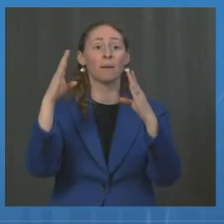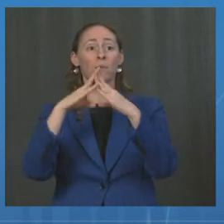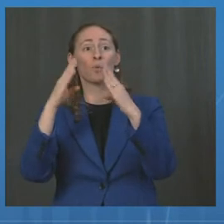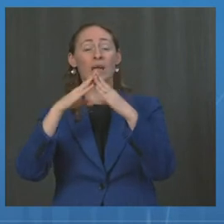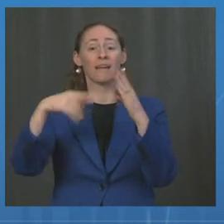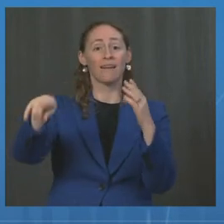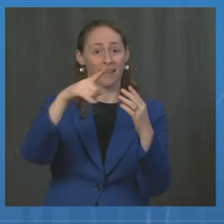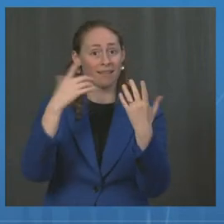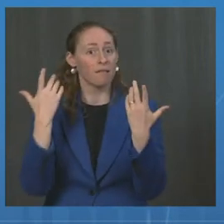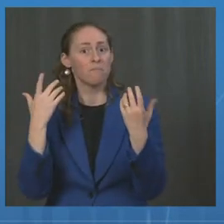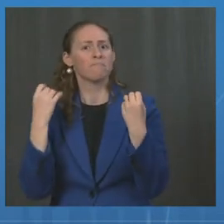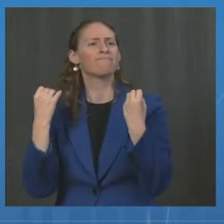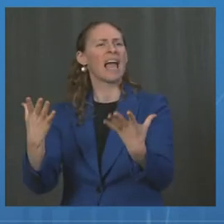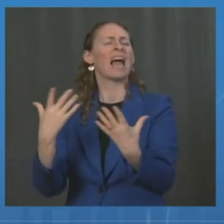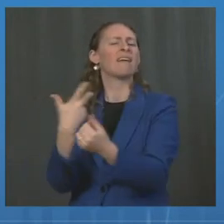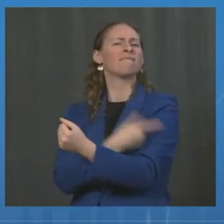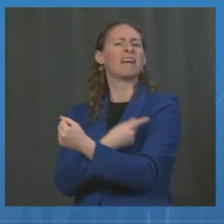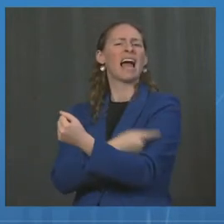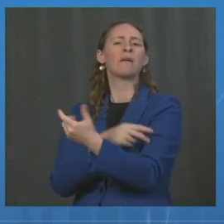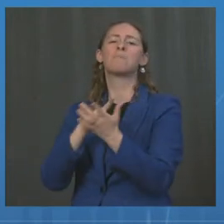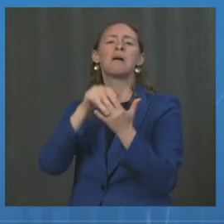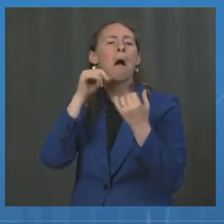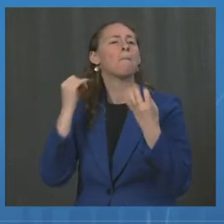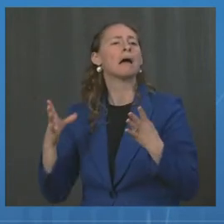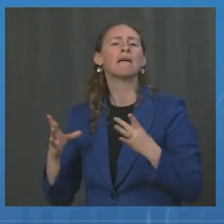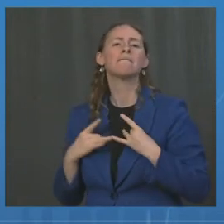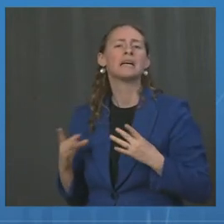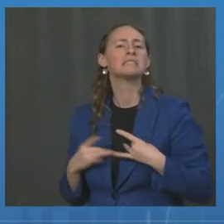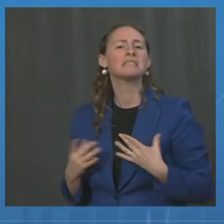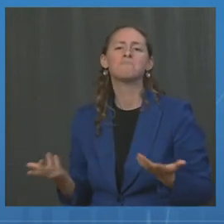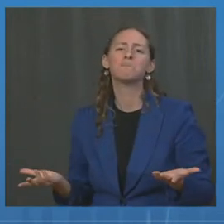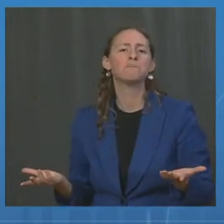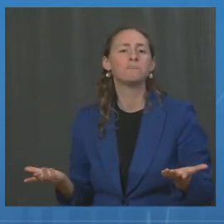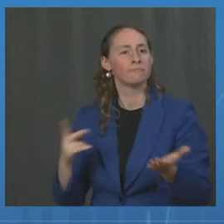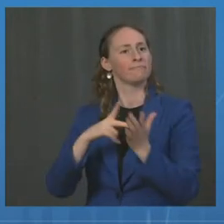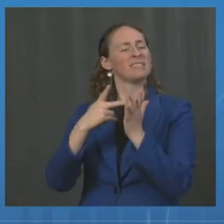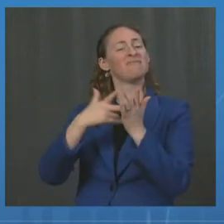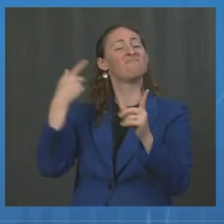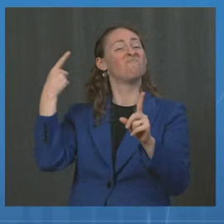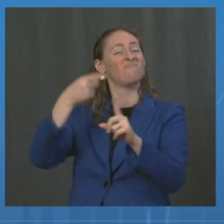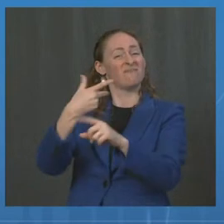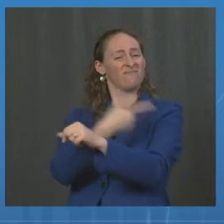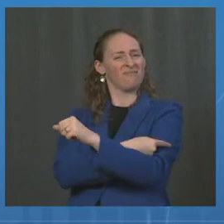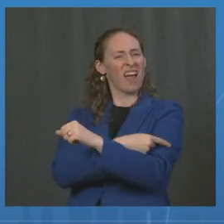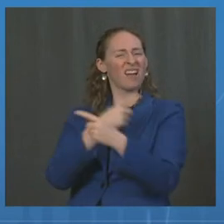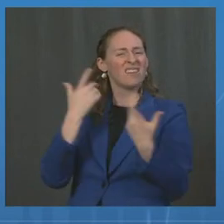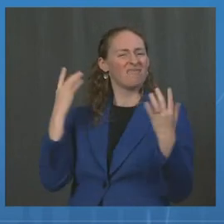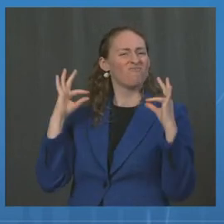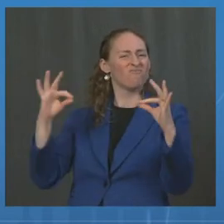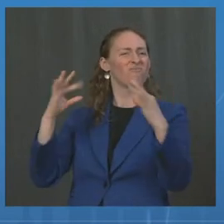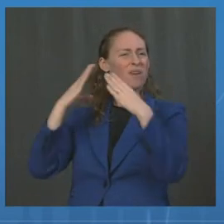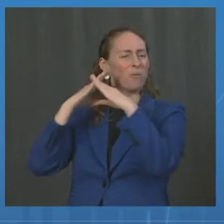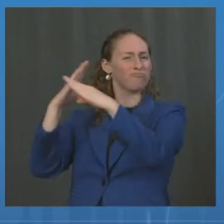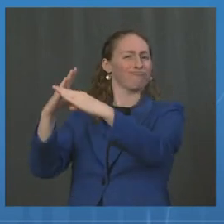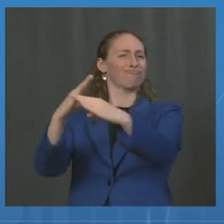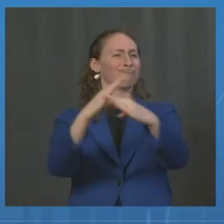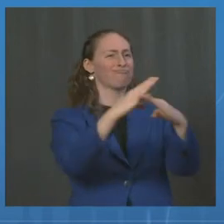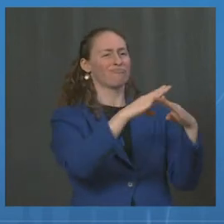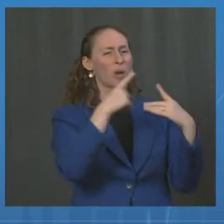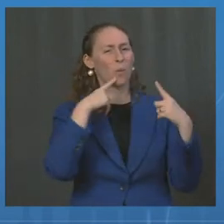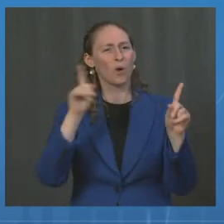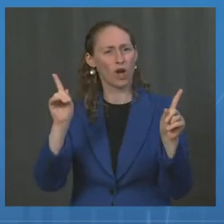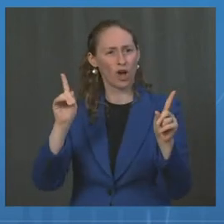Vaccination works. The first study analyzed data from hospitals in 99 counties across 14 states